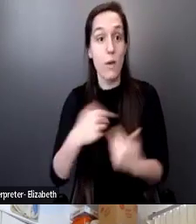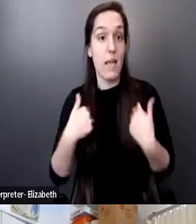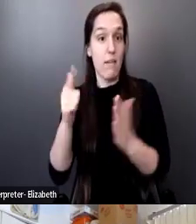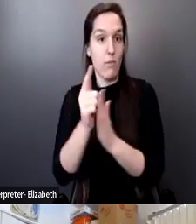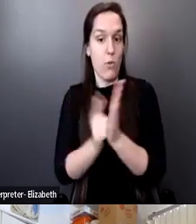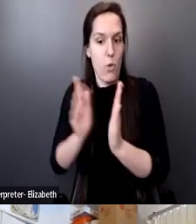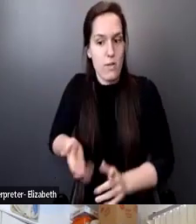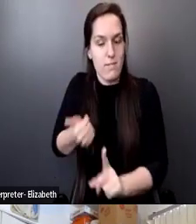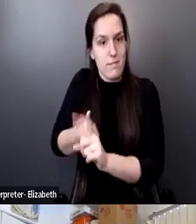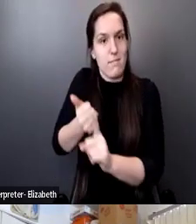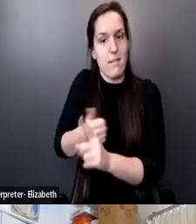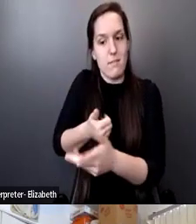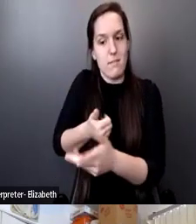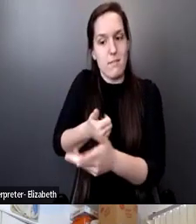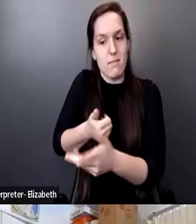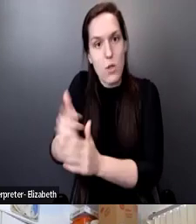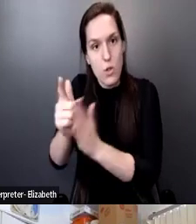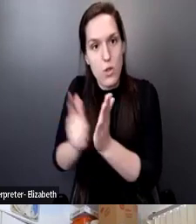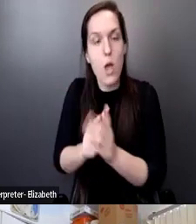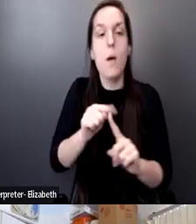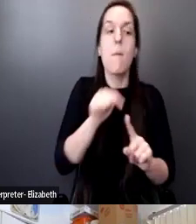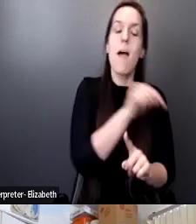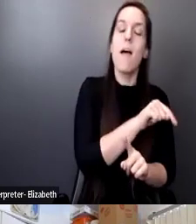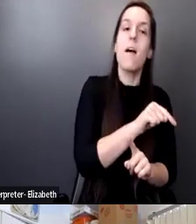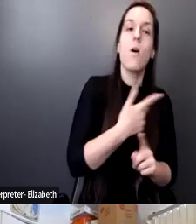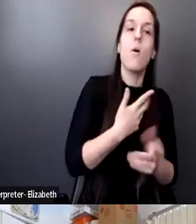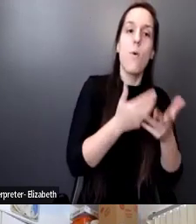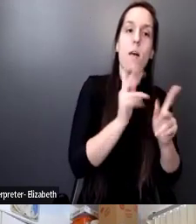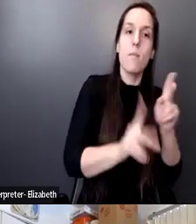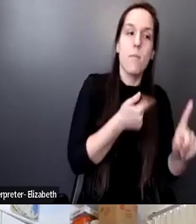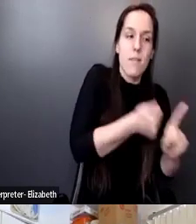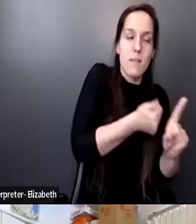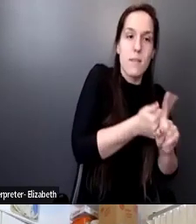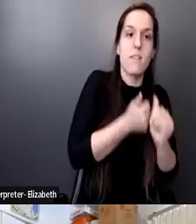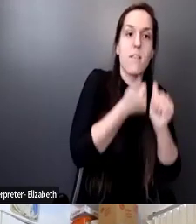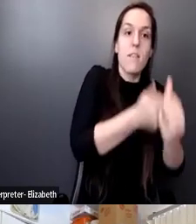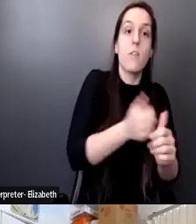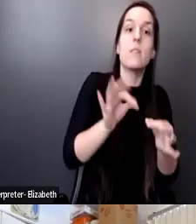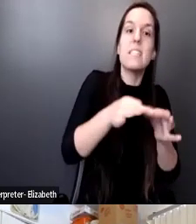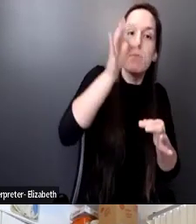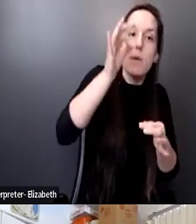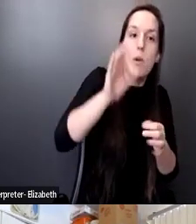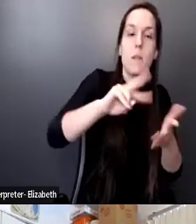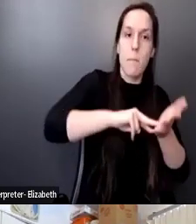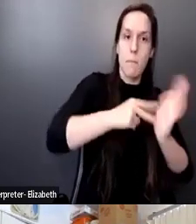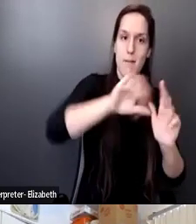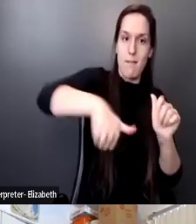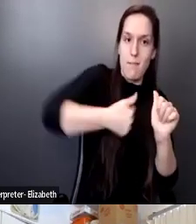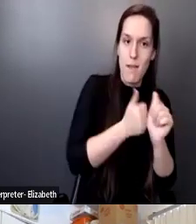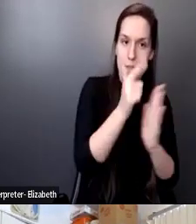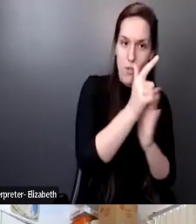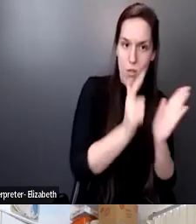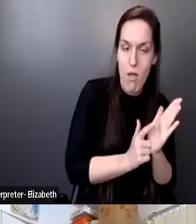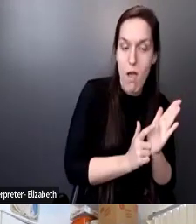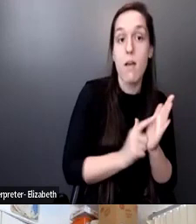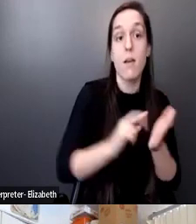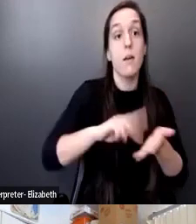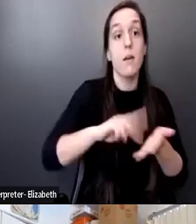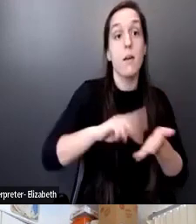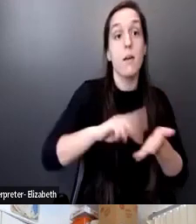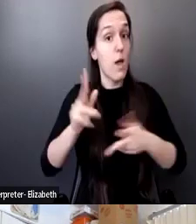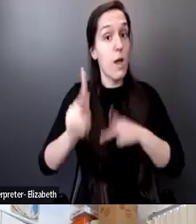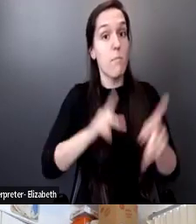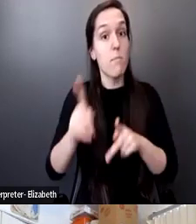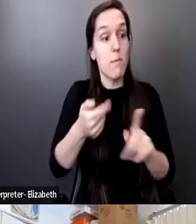law, but really embodies the spirit of the law, which was about people with disabilities being involved and included in